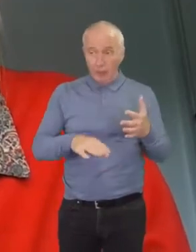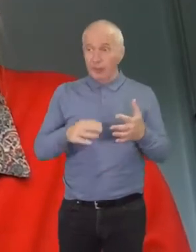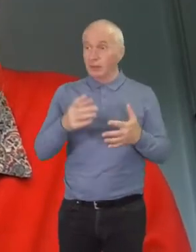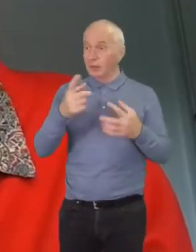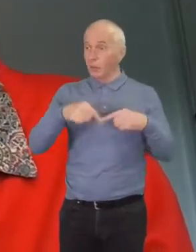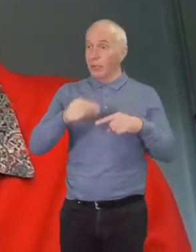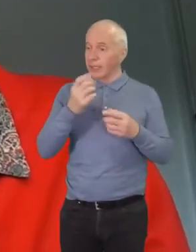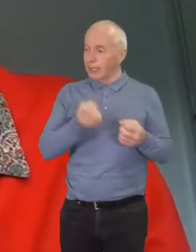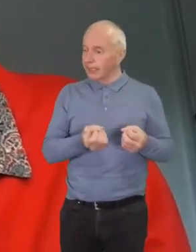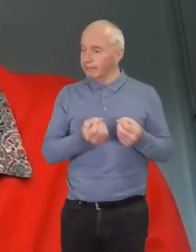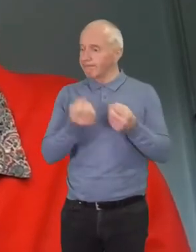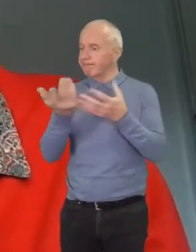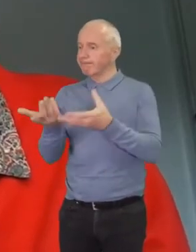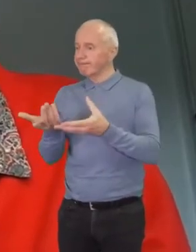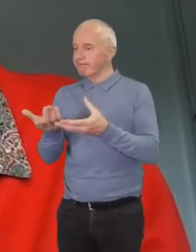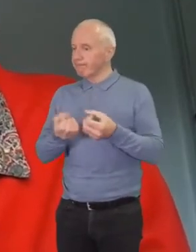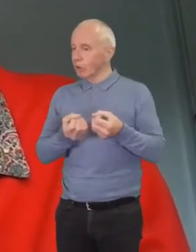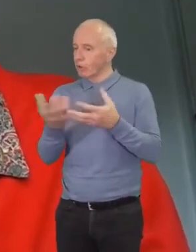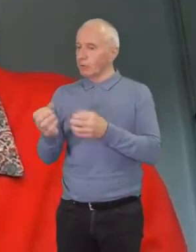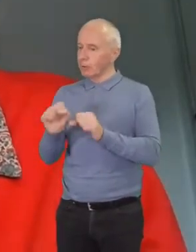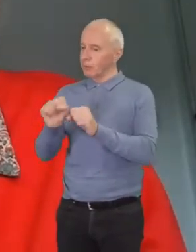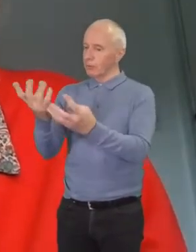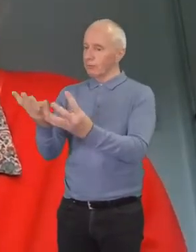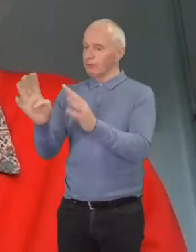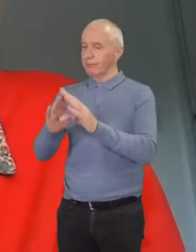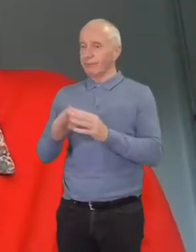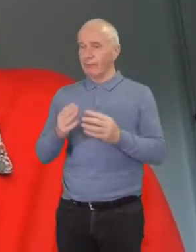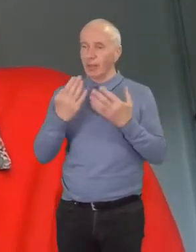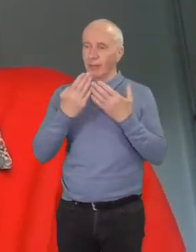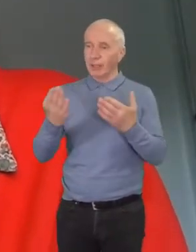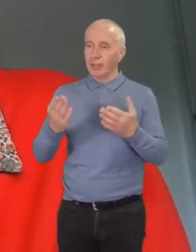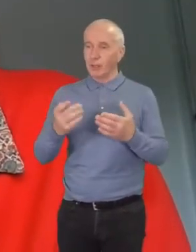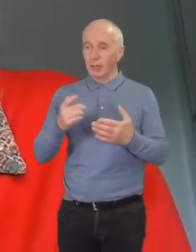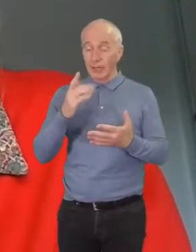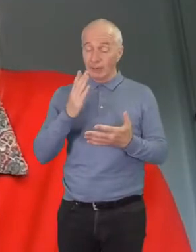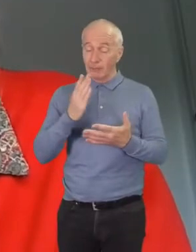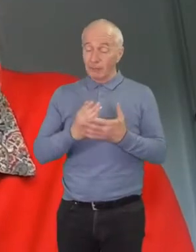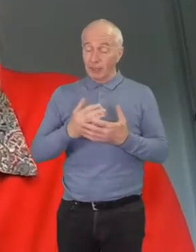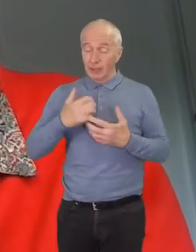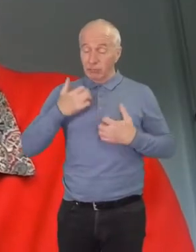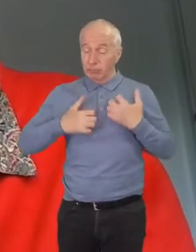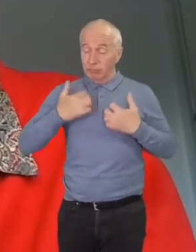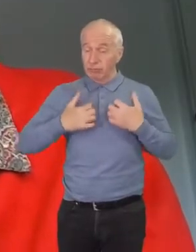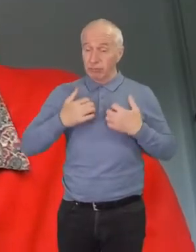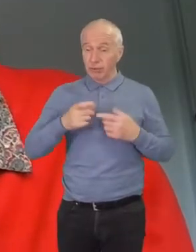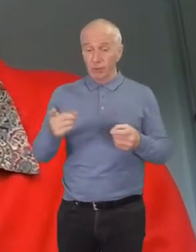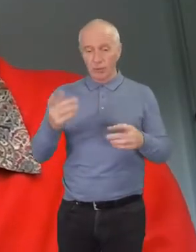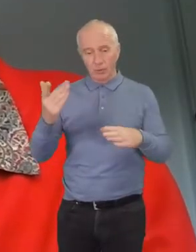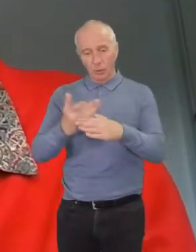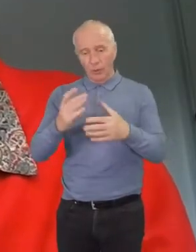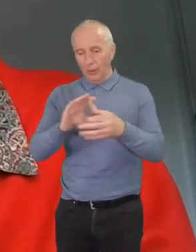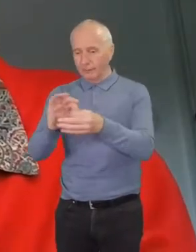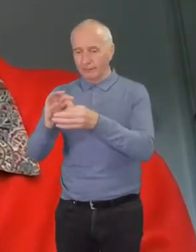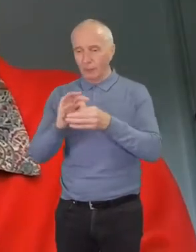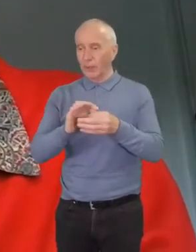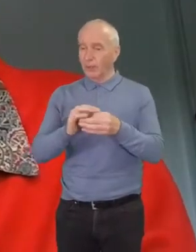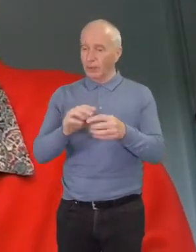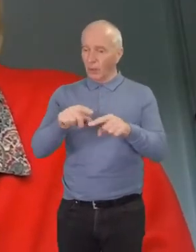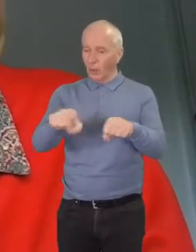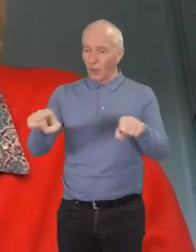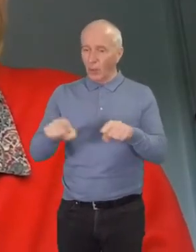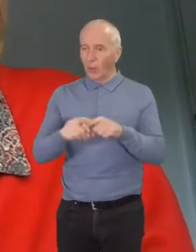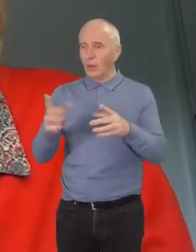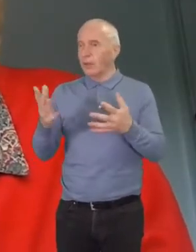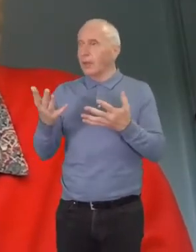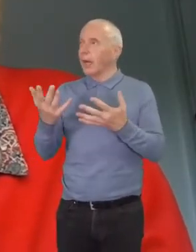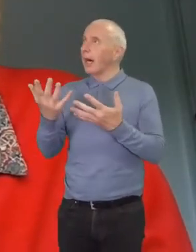Thanks so much for being here today to start the conversation. I'm really excited to keep working with everyone here to build the future which God wants